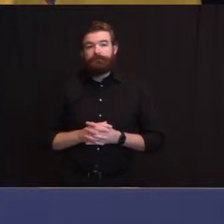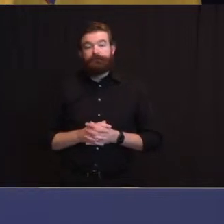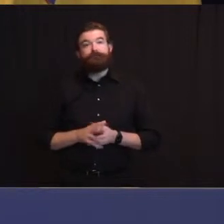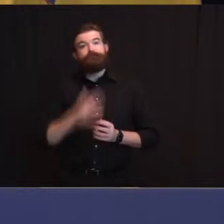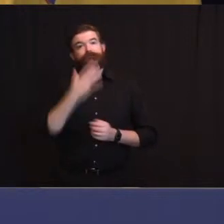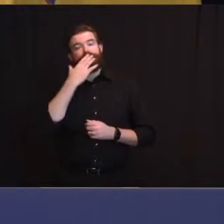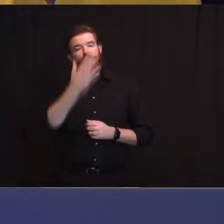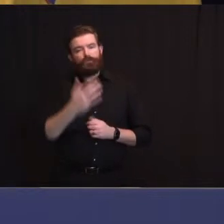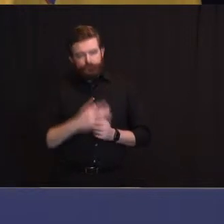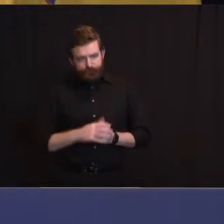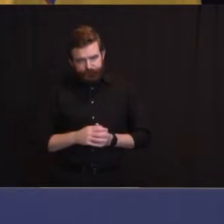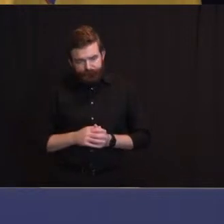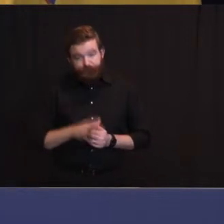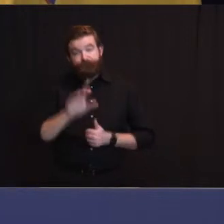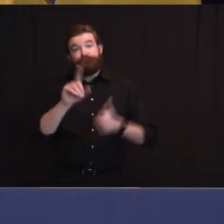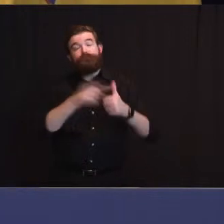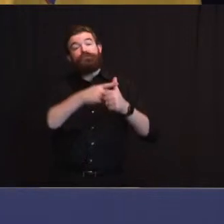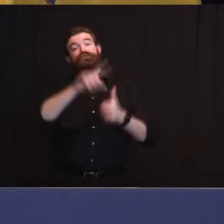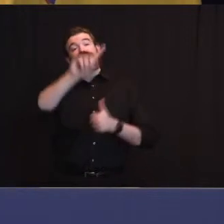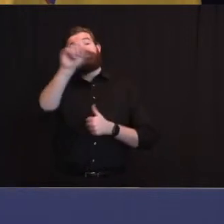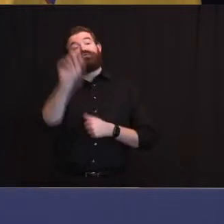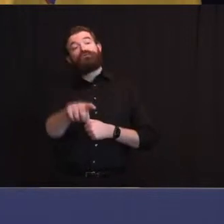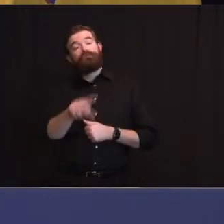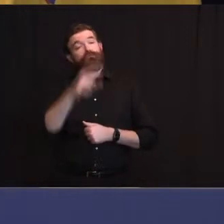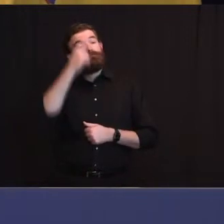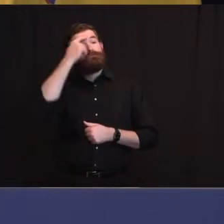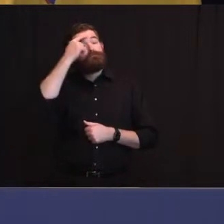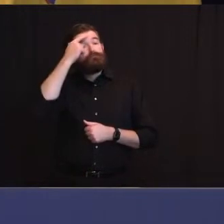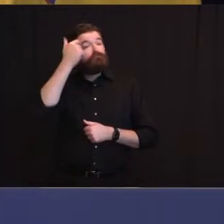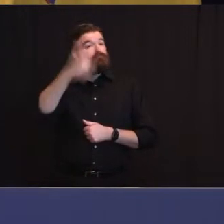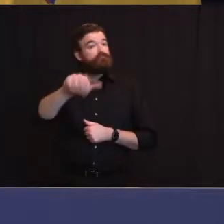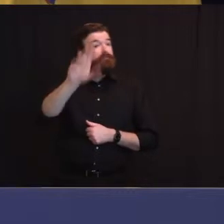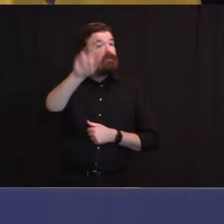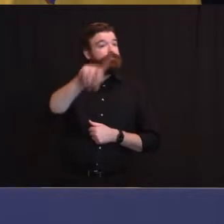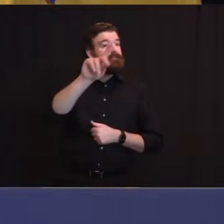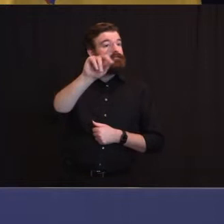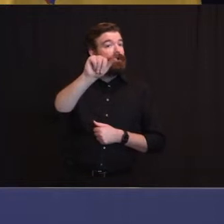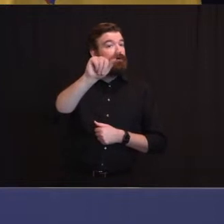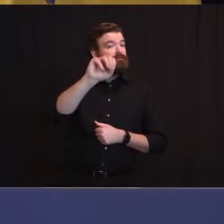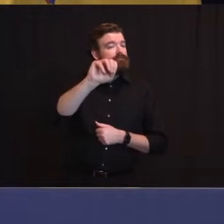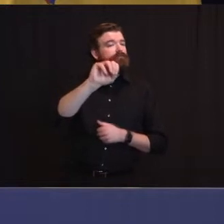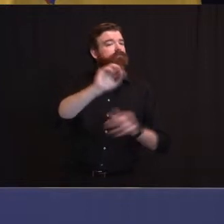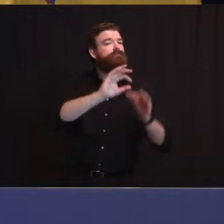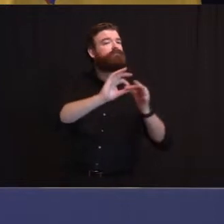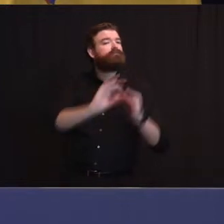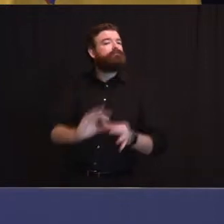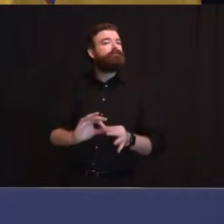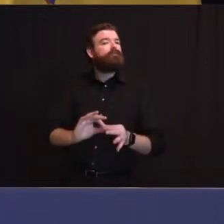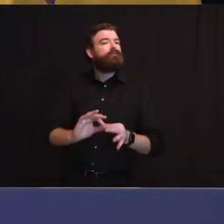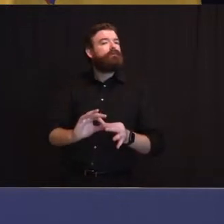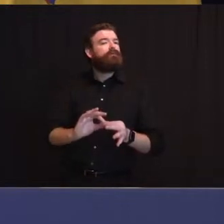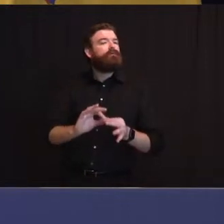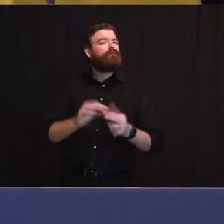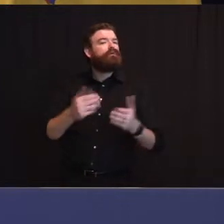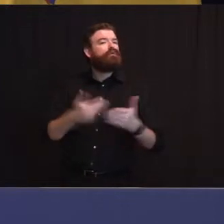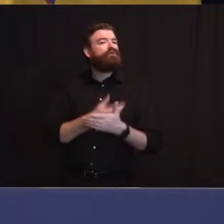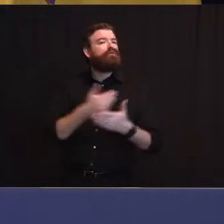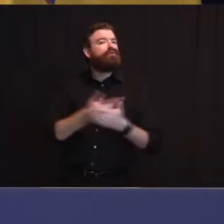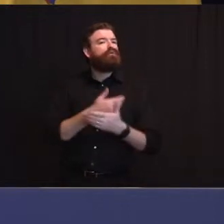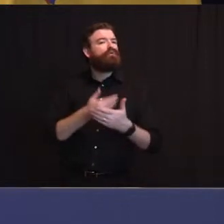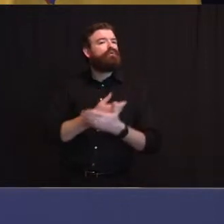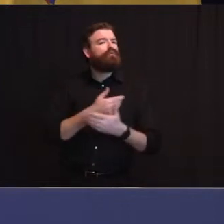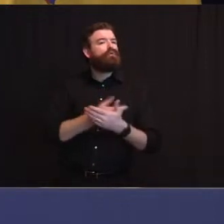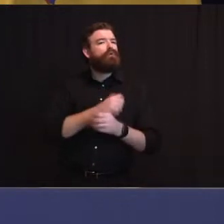First question, any update or what specific information do we have with regard to the new strain of COVID that was first found in the UK?